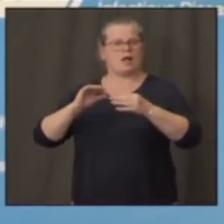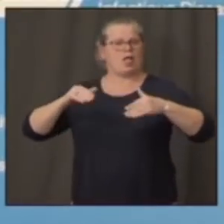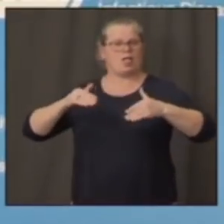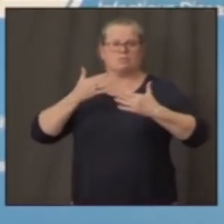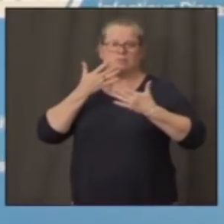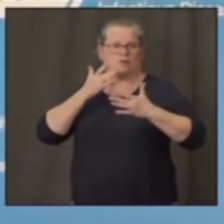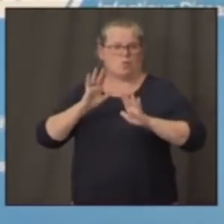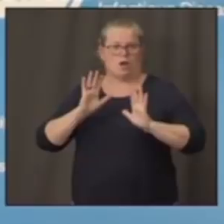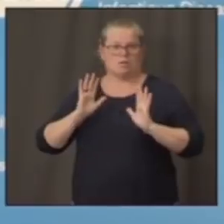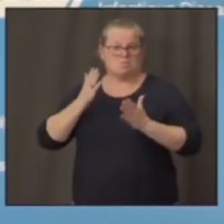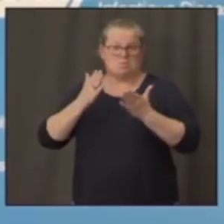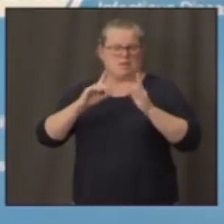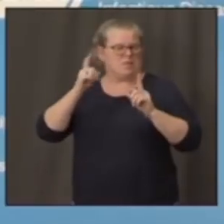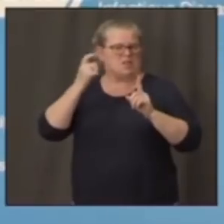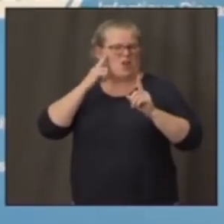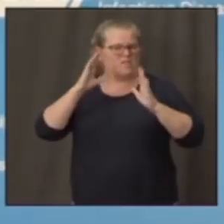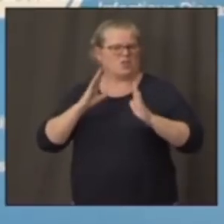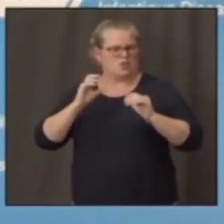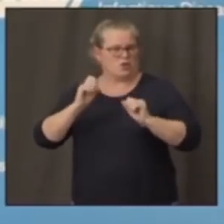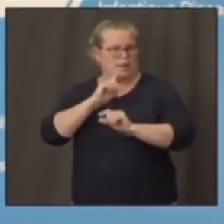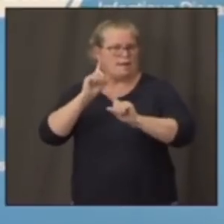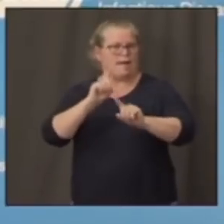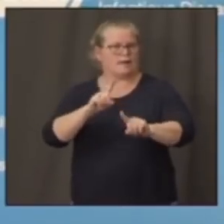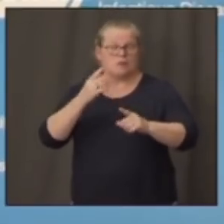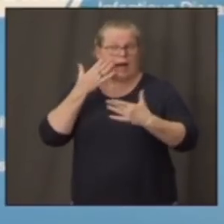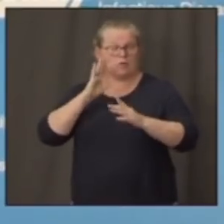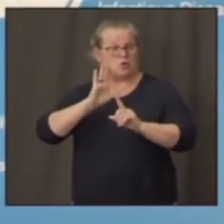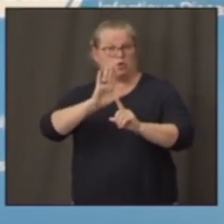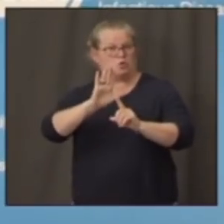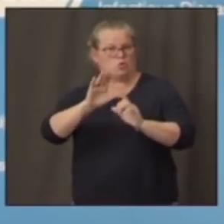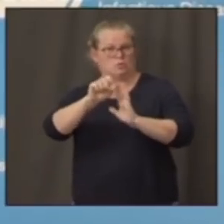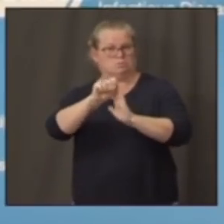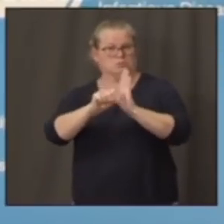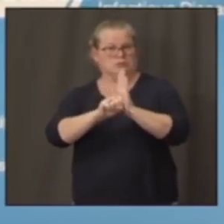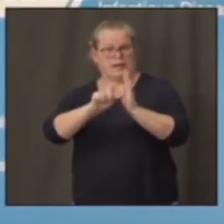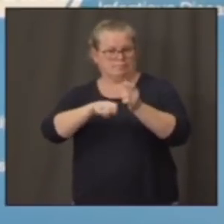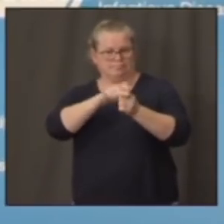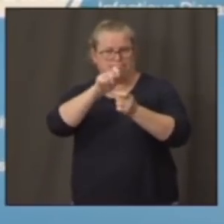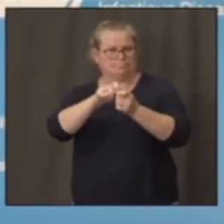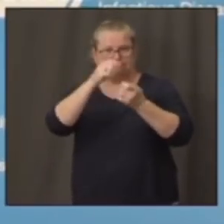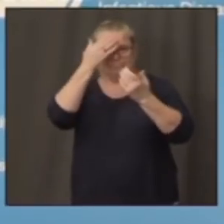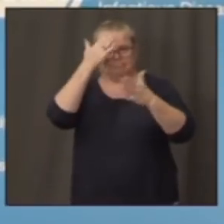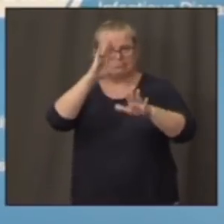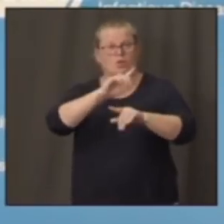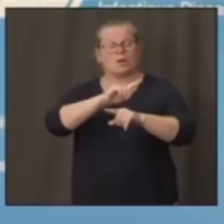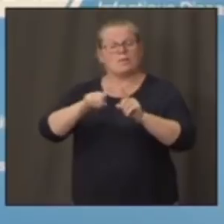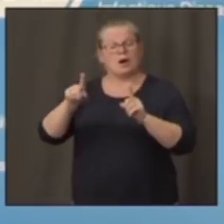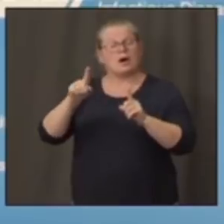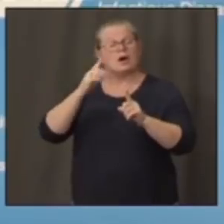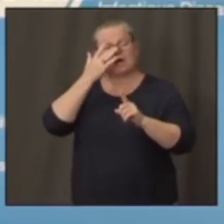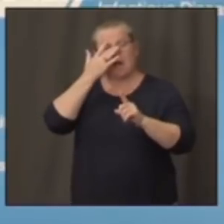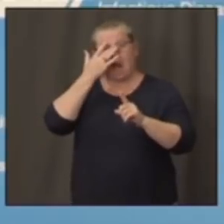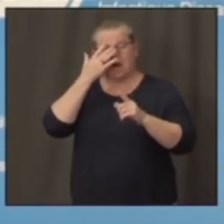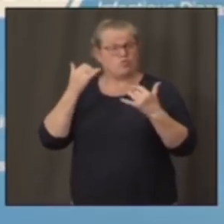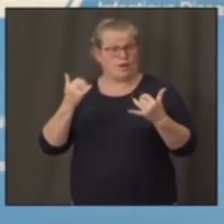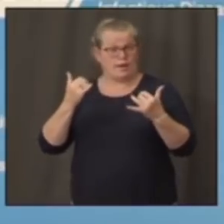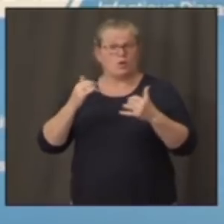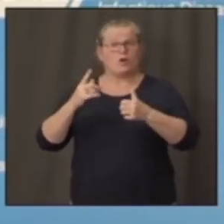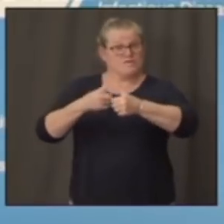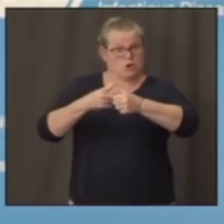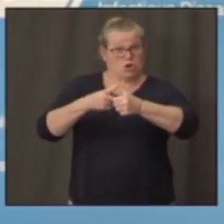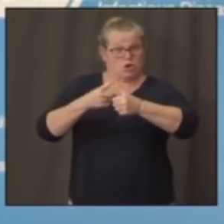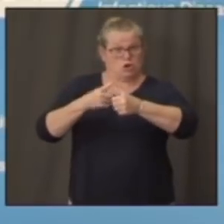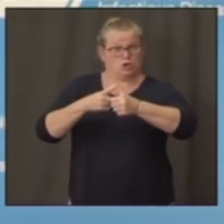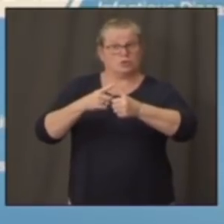maybe the governor can answer that. But right now that they're really trying to expand, first of all, you should be testing